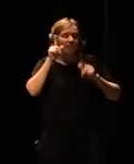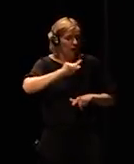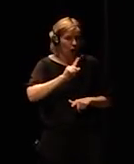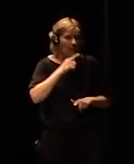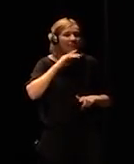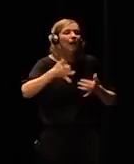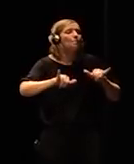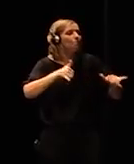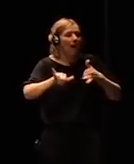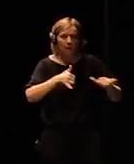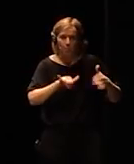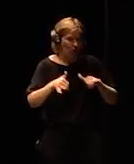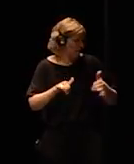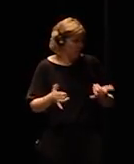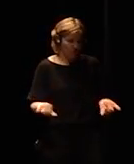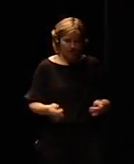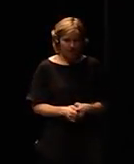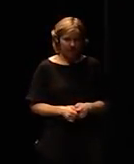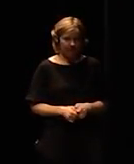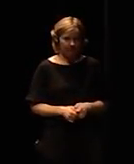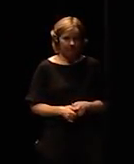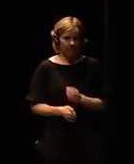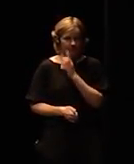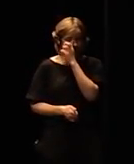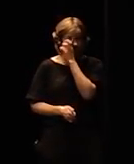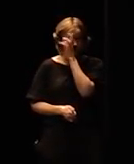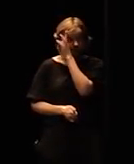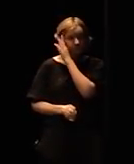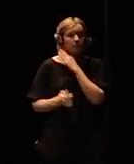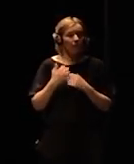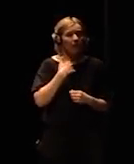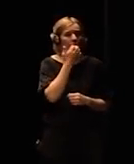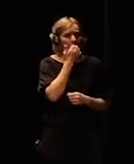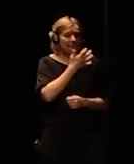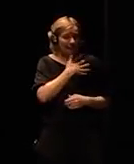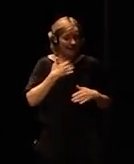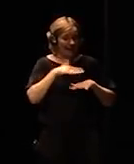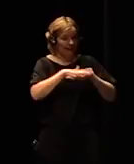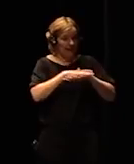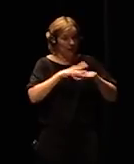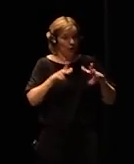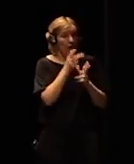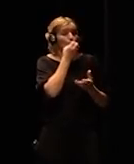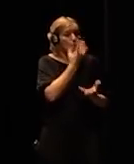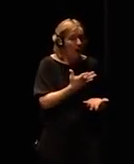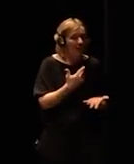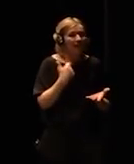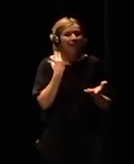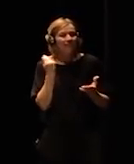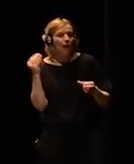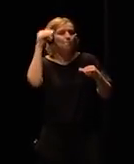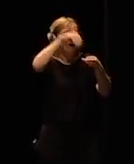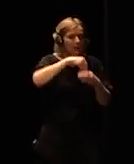and that is you know if we want to have good media we have to invest in it that's why public media is so important